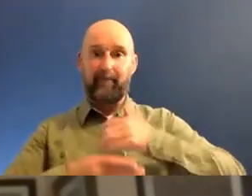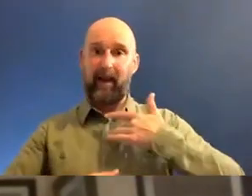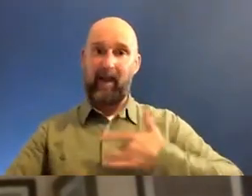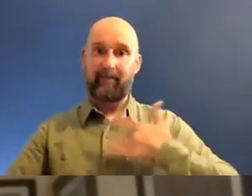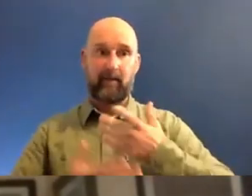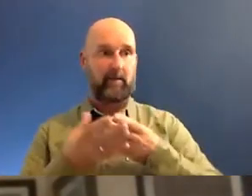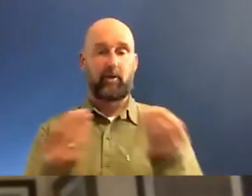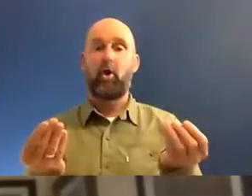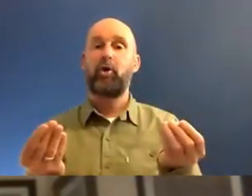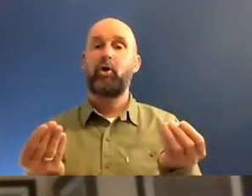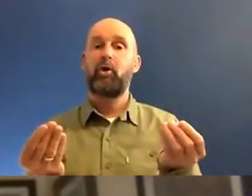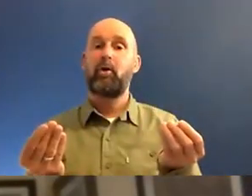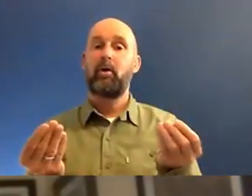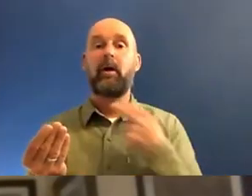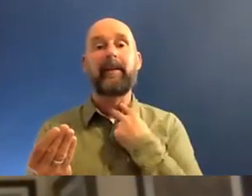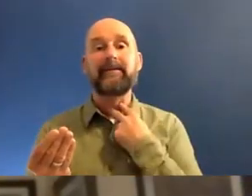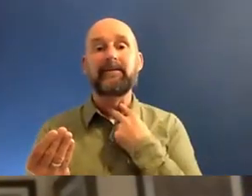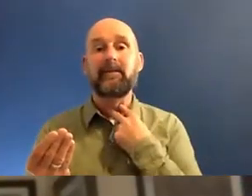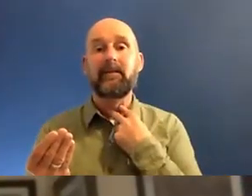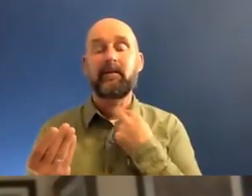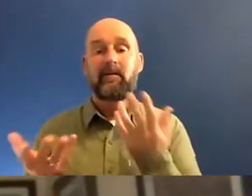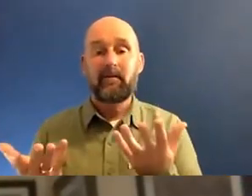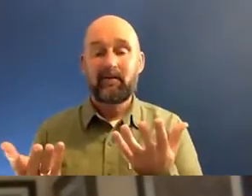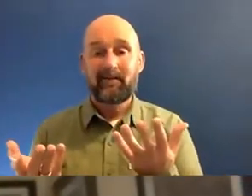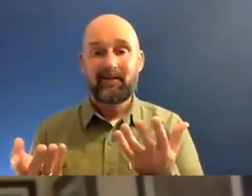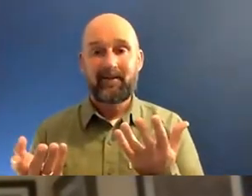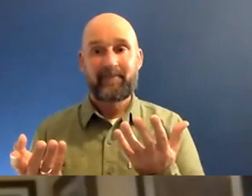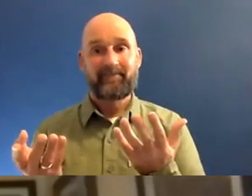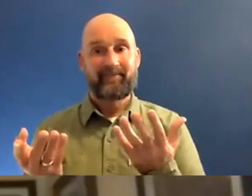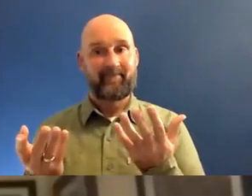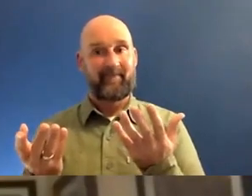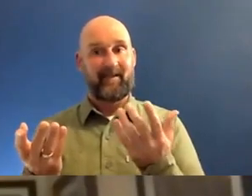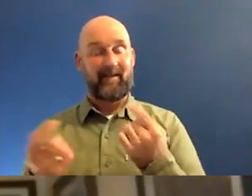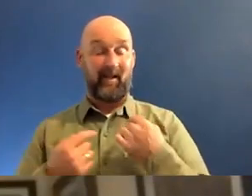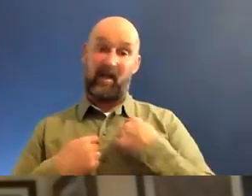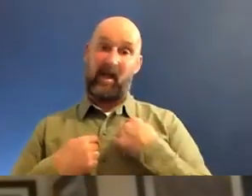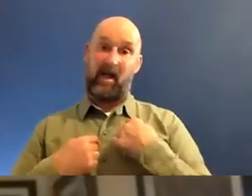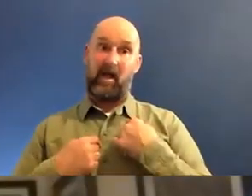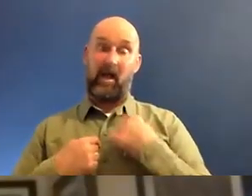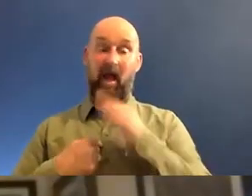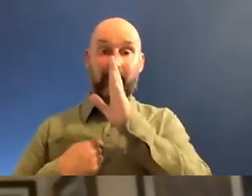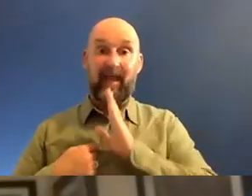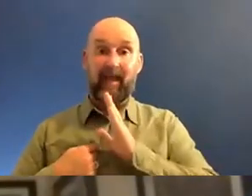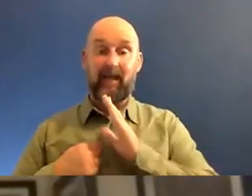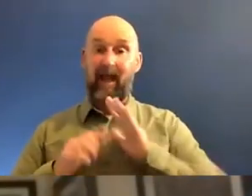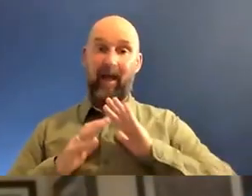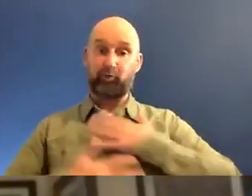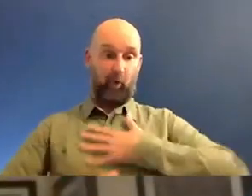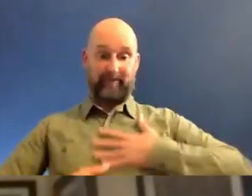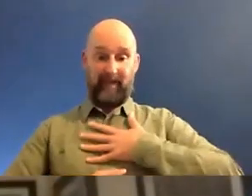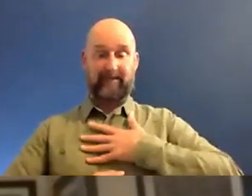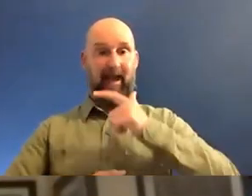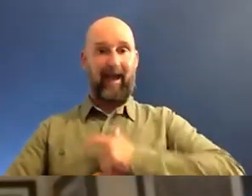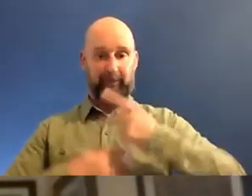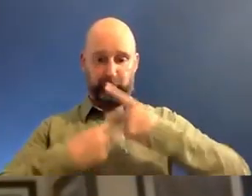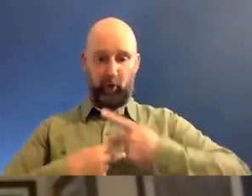there. Yeah. And I, and so I could, like, look at, okay, I'm sad, I'm traumatised, I need solace, I